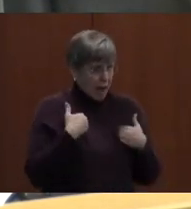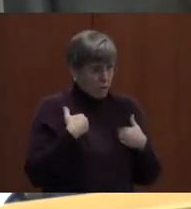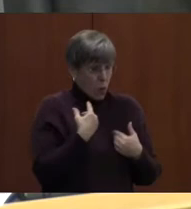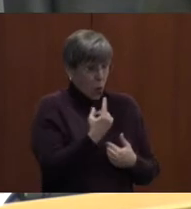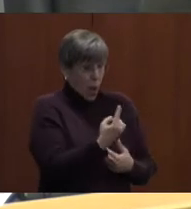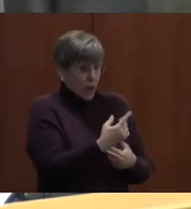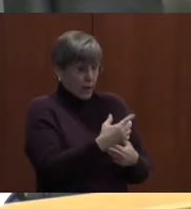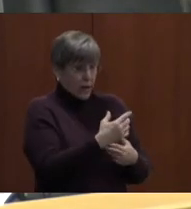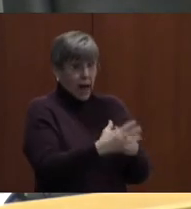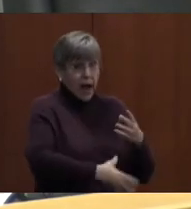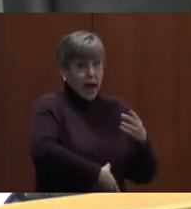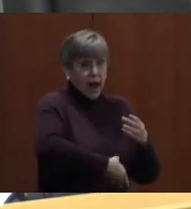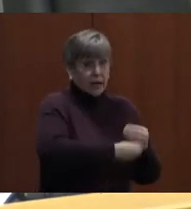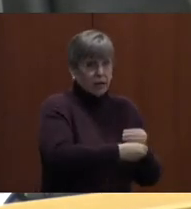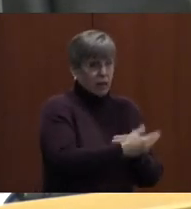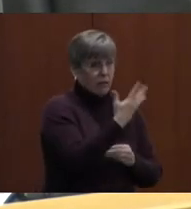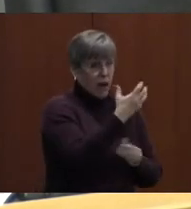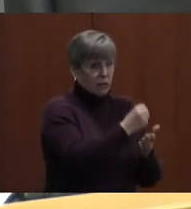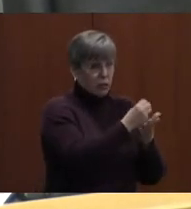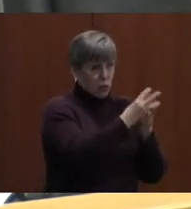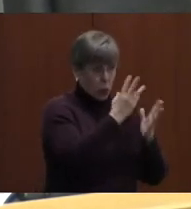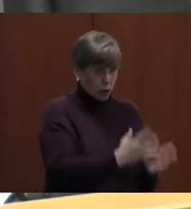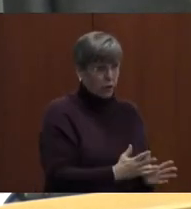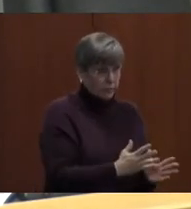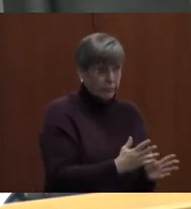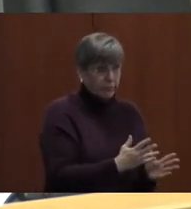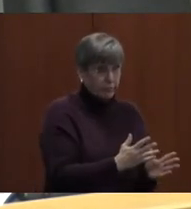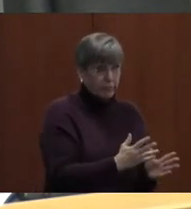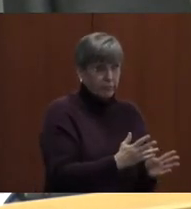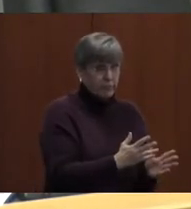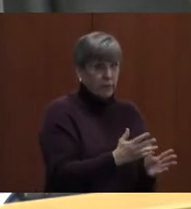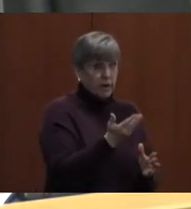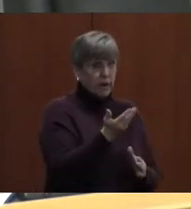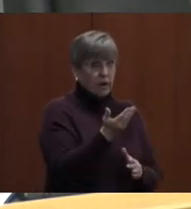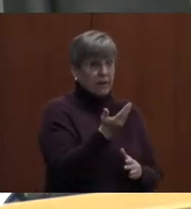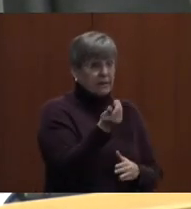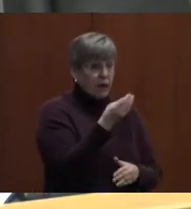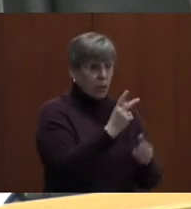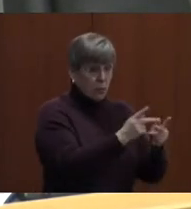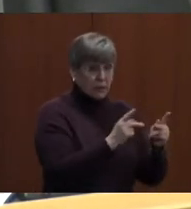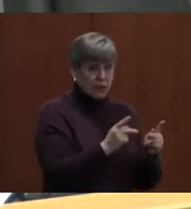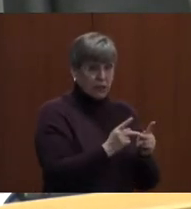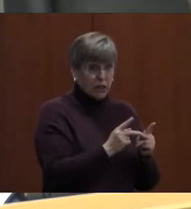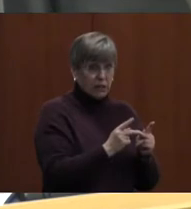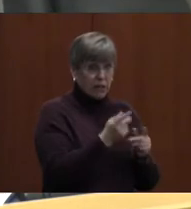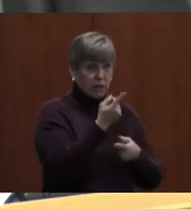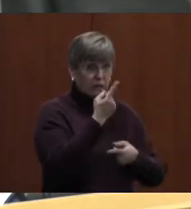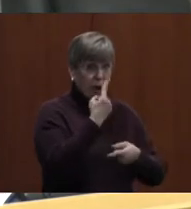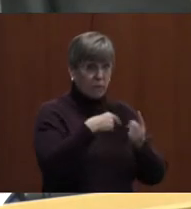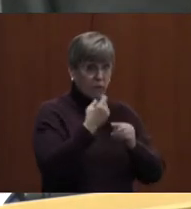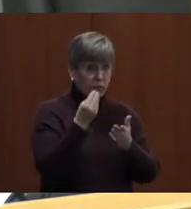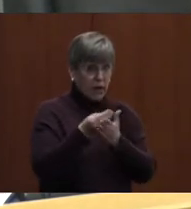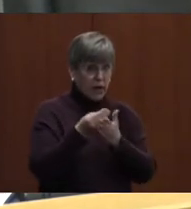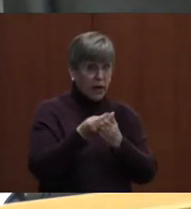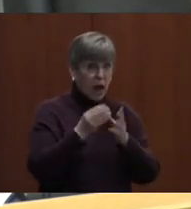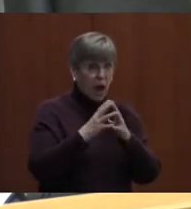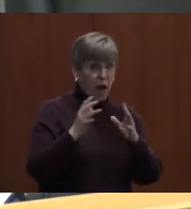would be the addition of five social workers. Actually, several of these positions would come out of ESSER funding, much like the